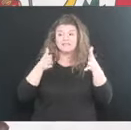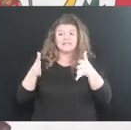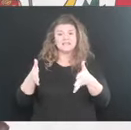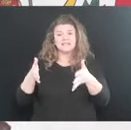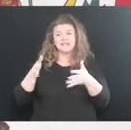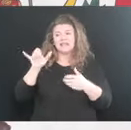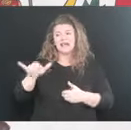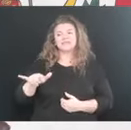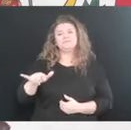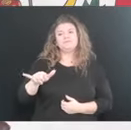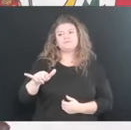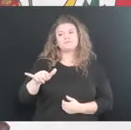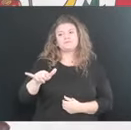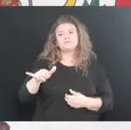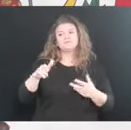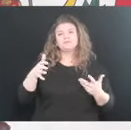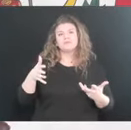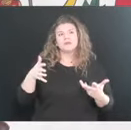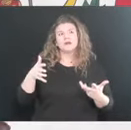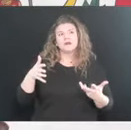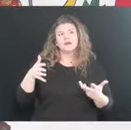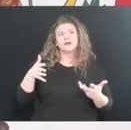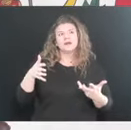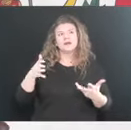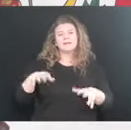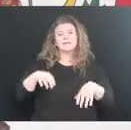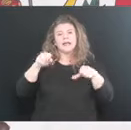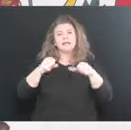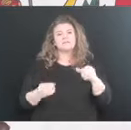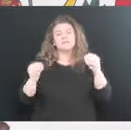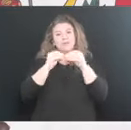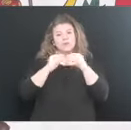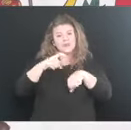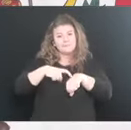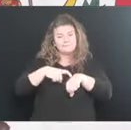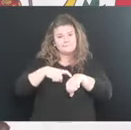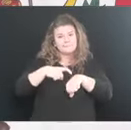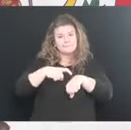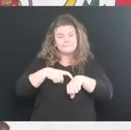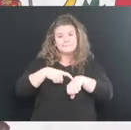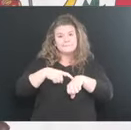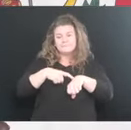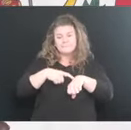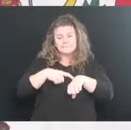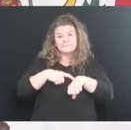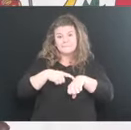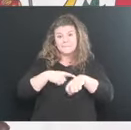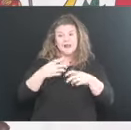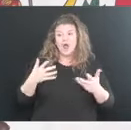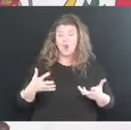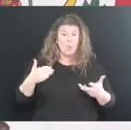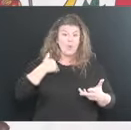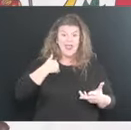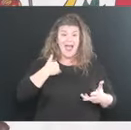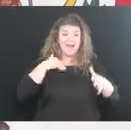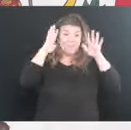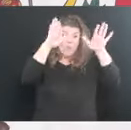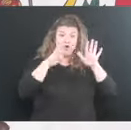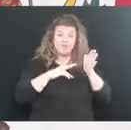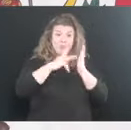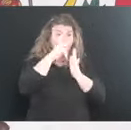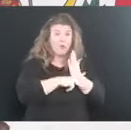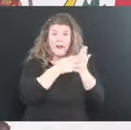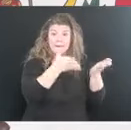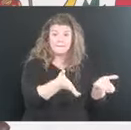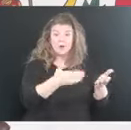it, uh, it takes up additional time. You know, we have absolutely got some wonderful programs in place and we're trying to